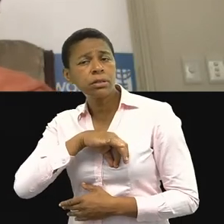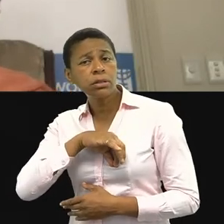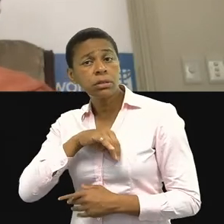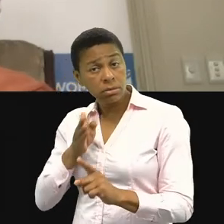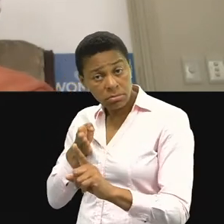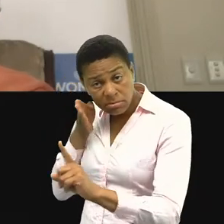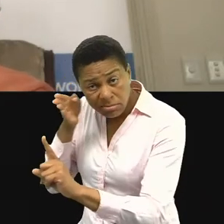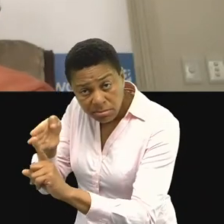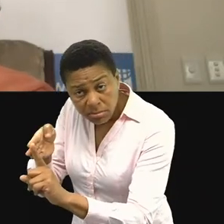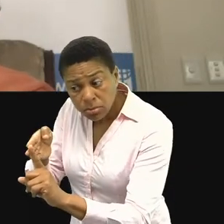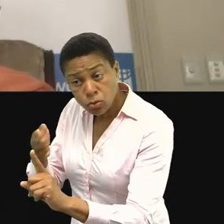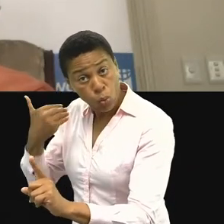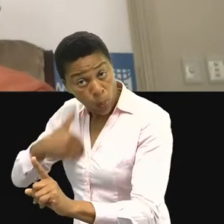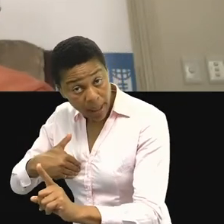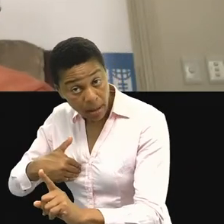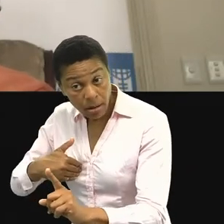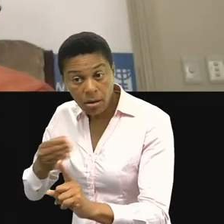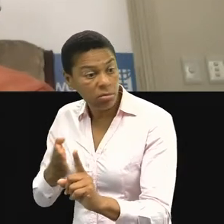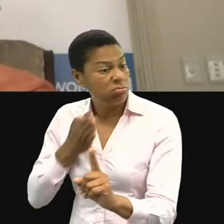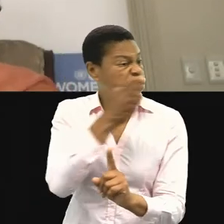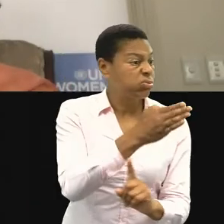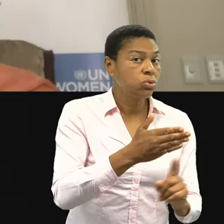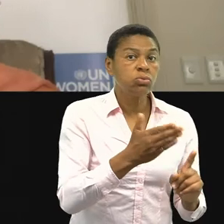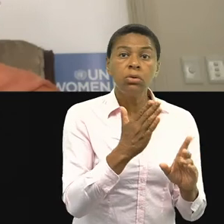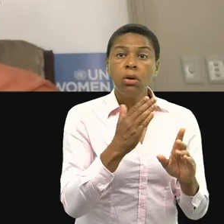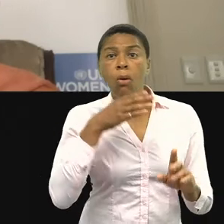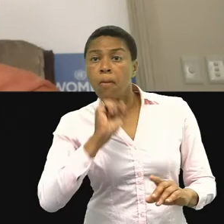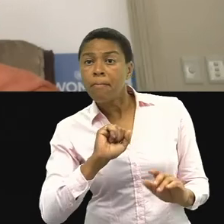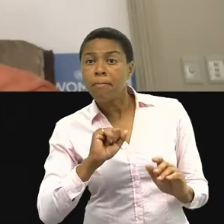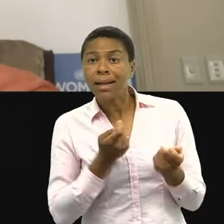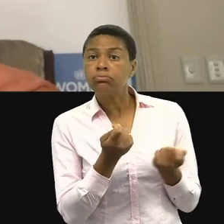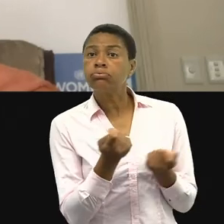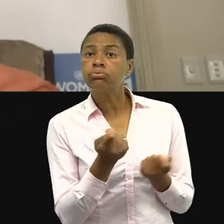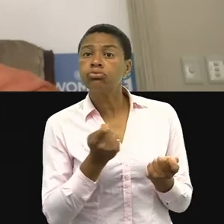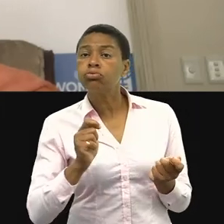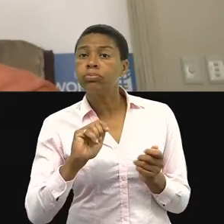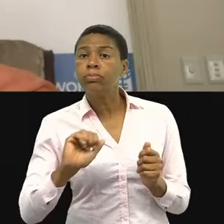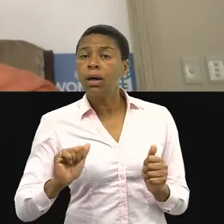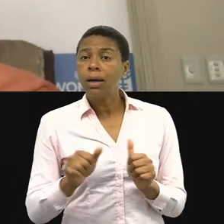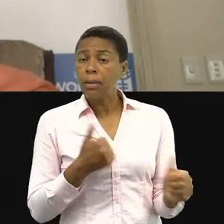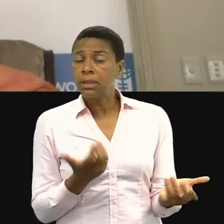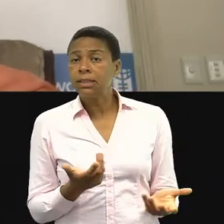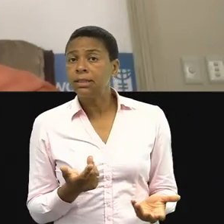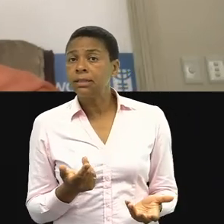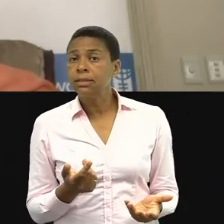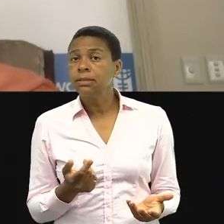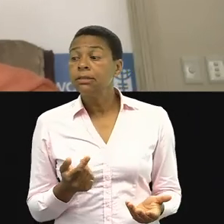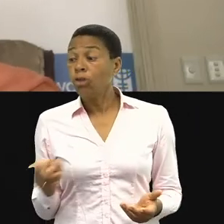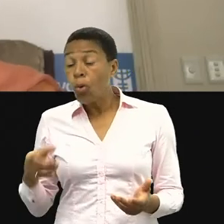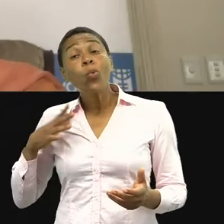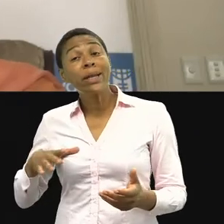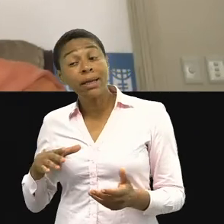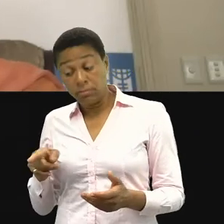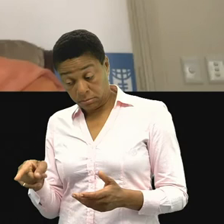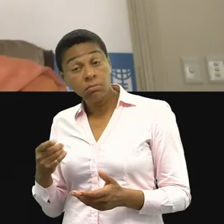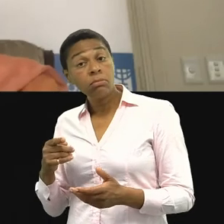businesses where they do not have enforceable contracts. So they cannot make demands. We need